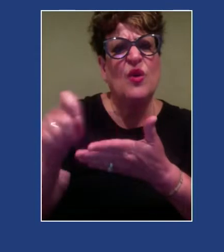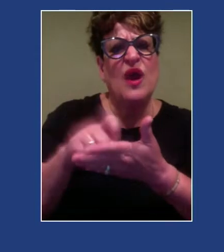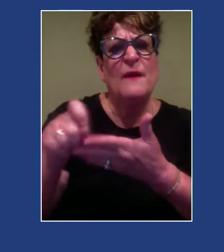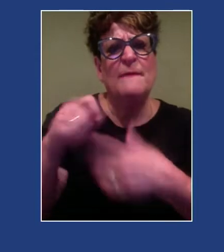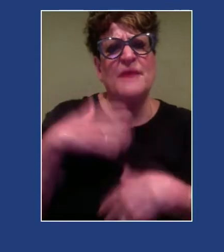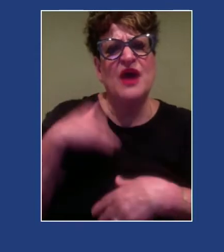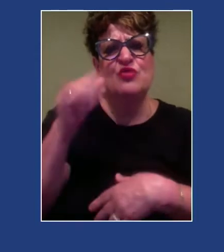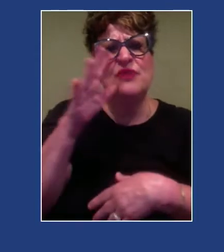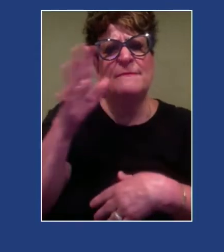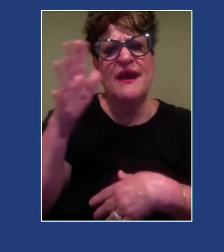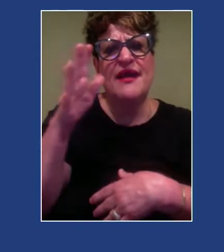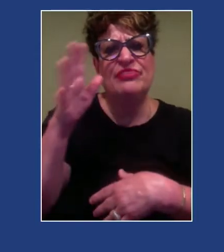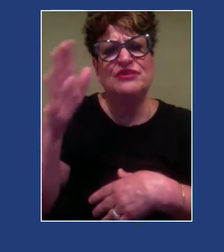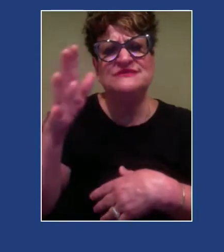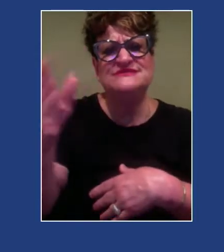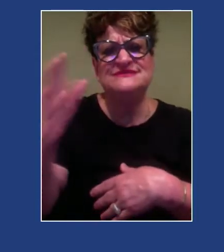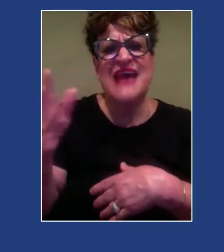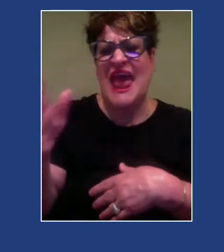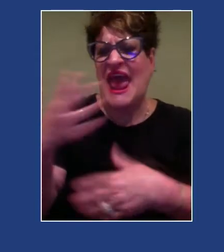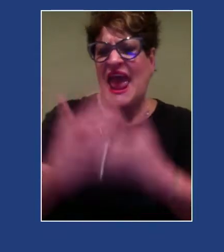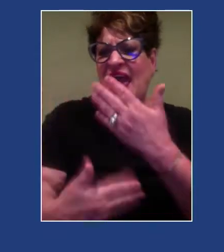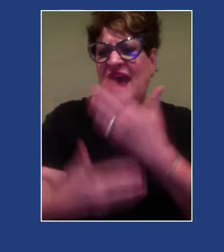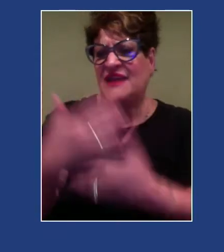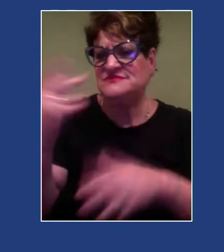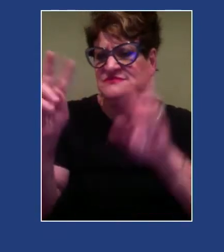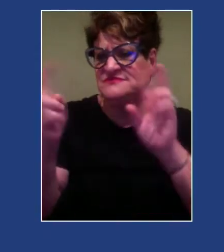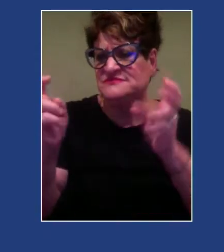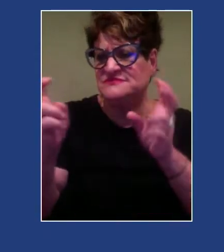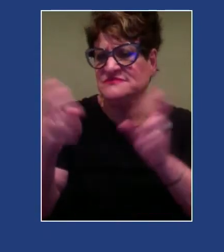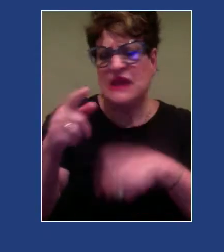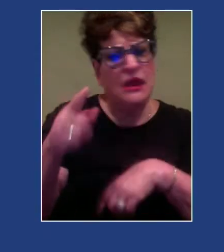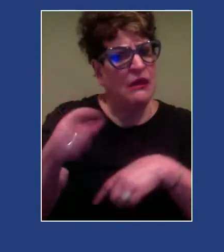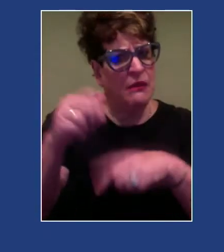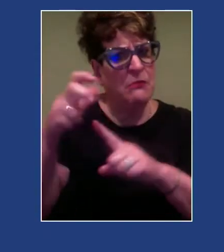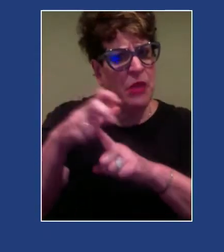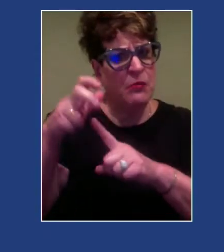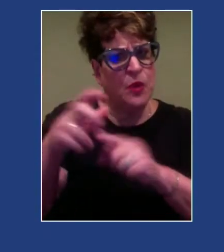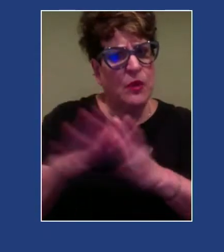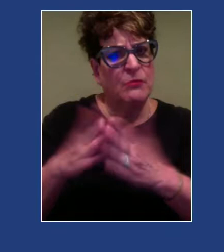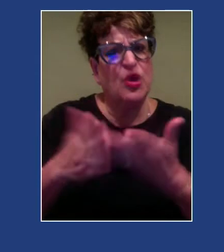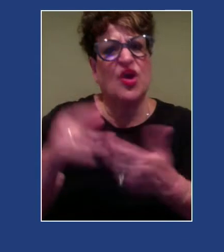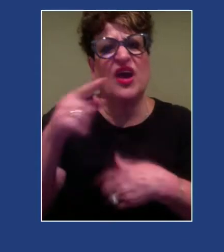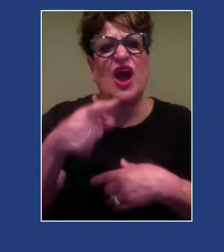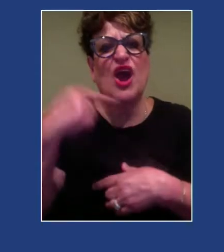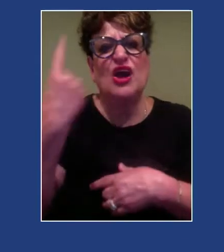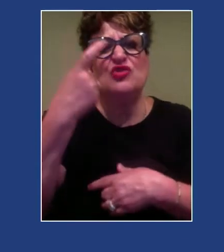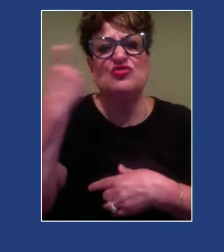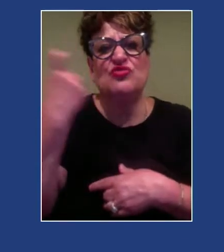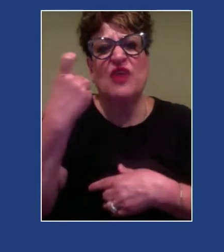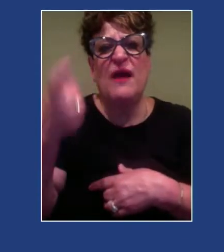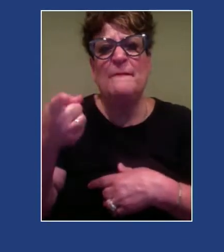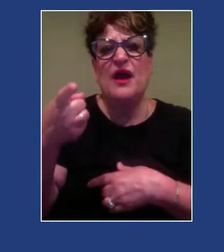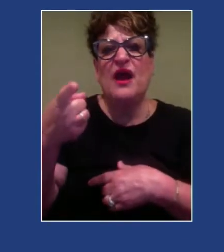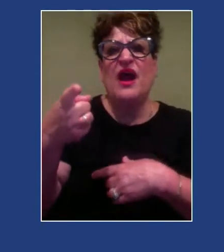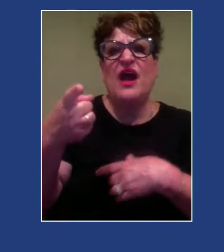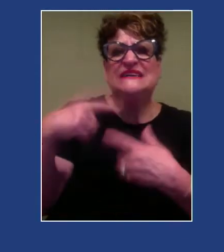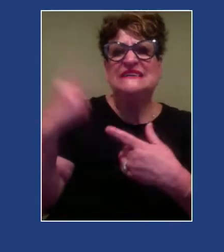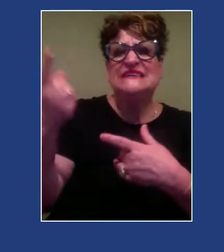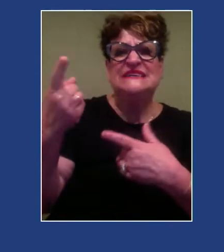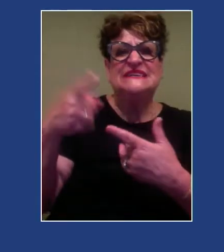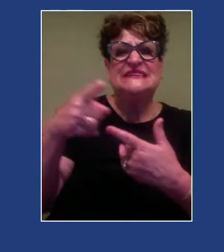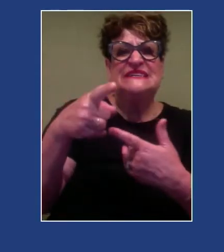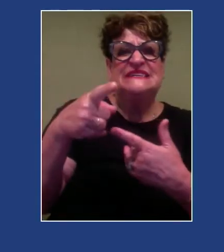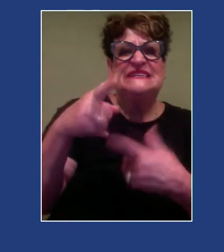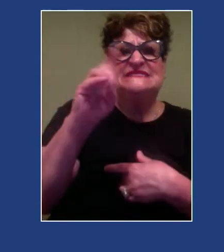in anti-racism work. He says that trauma decontextualized in a person looks like personality. Trauma